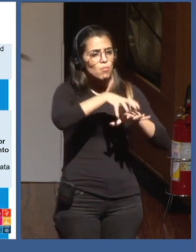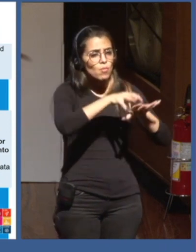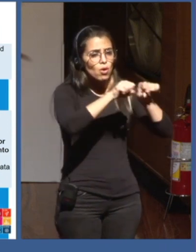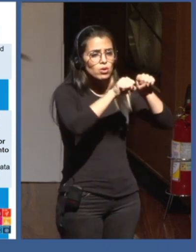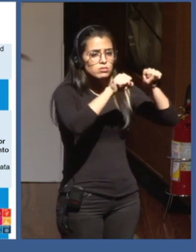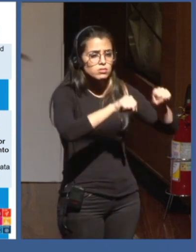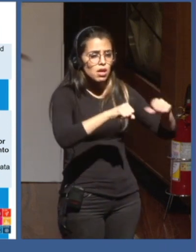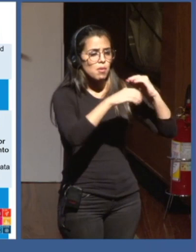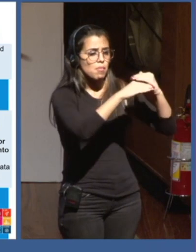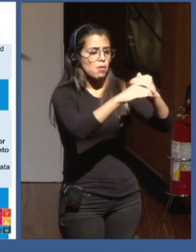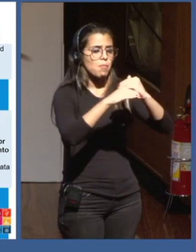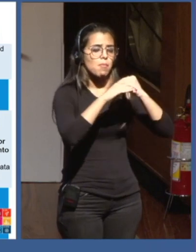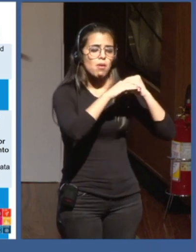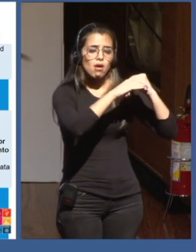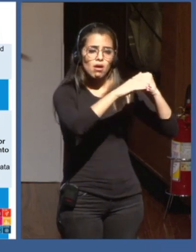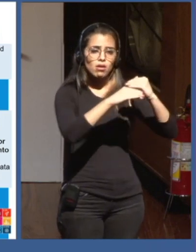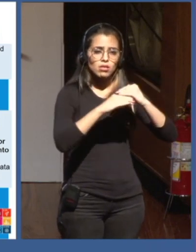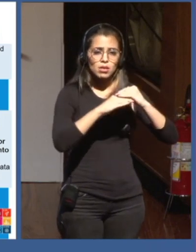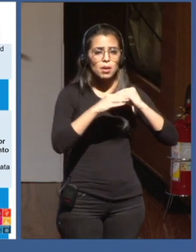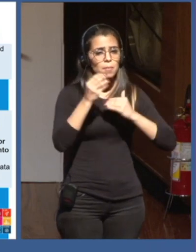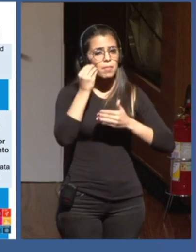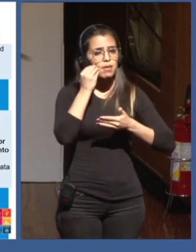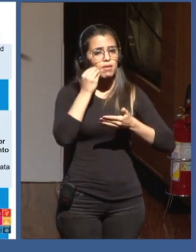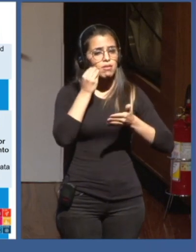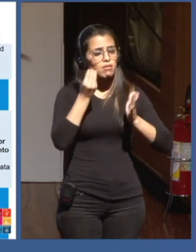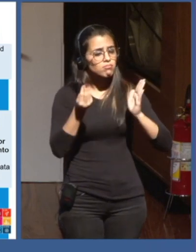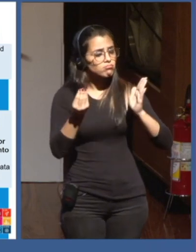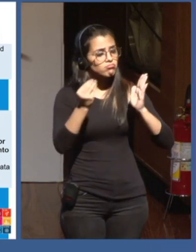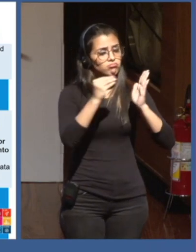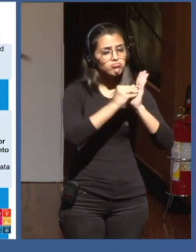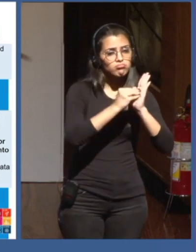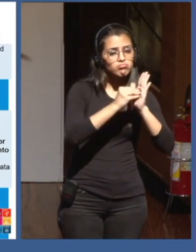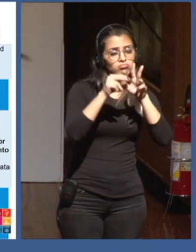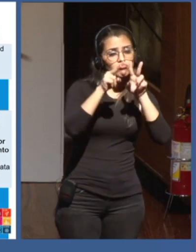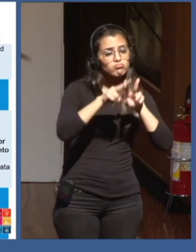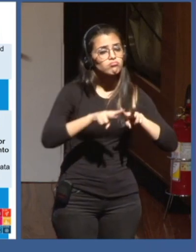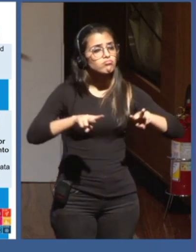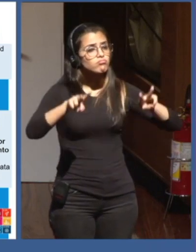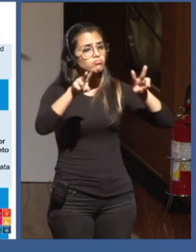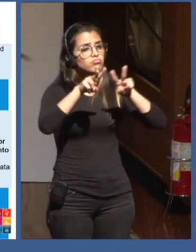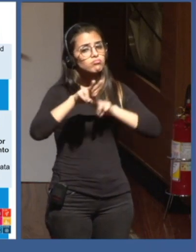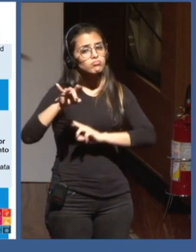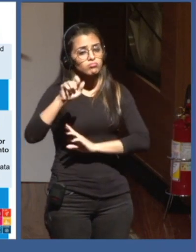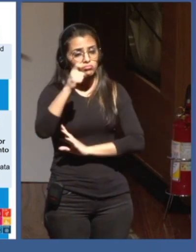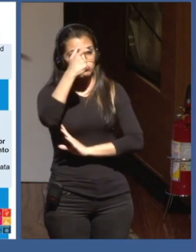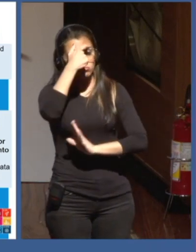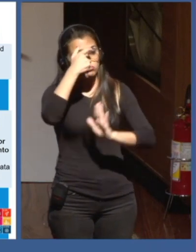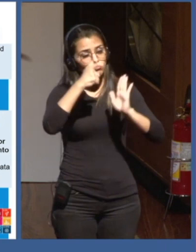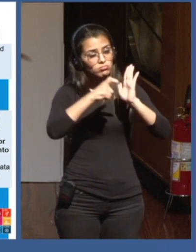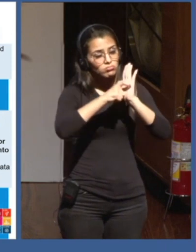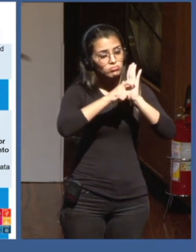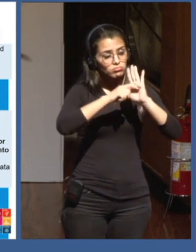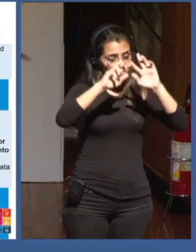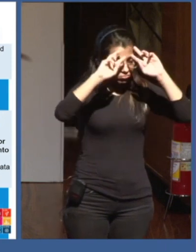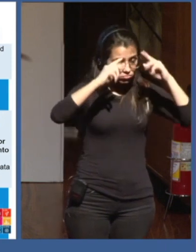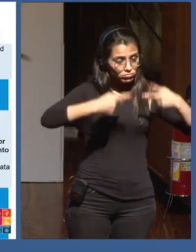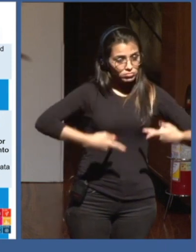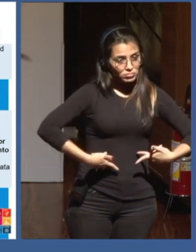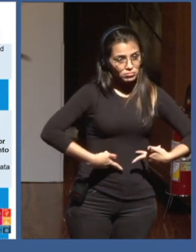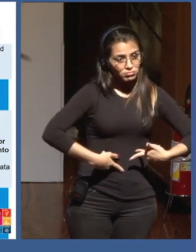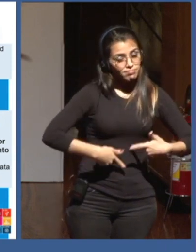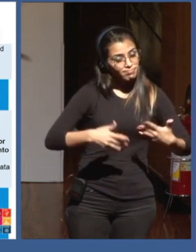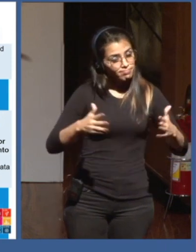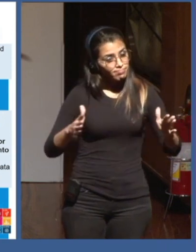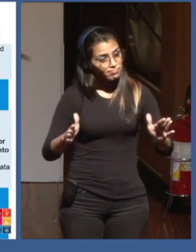implement this vision of a human AI at scale. So, the inspiration is that you would have, you would be